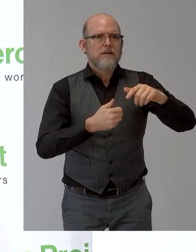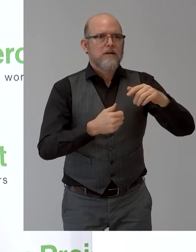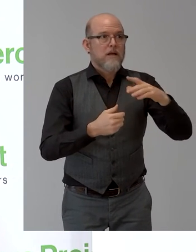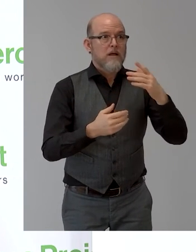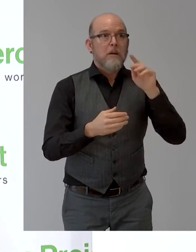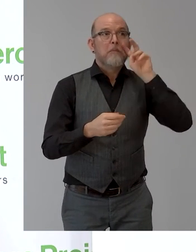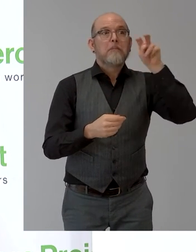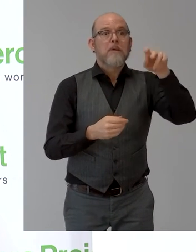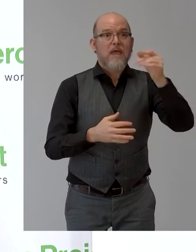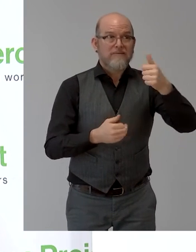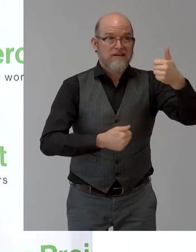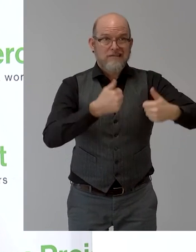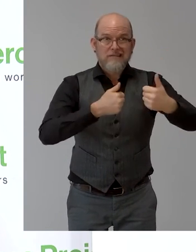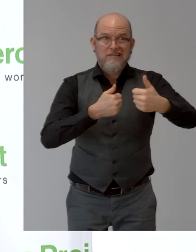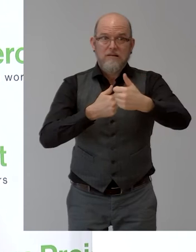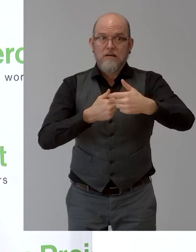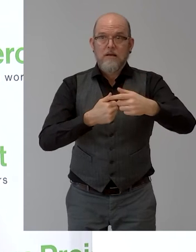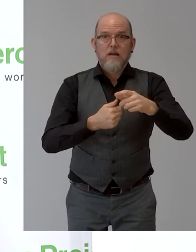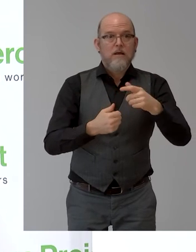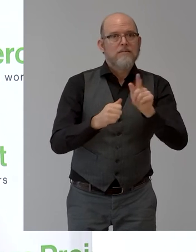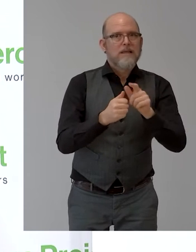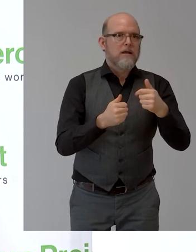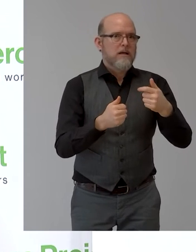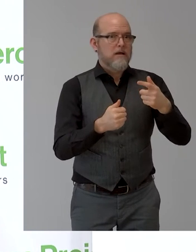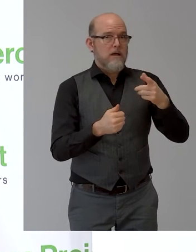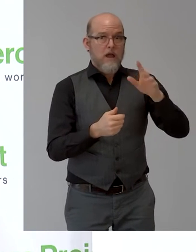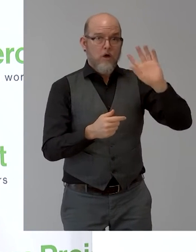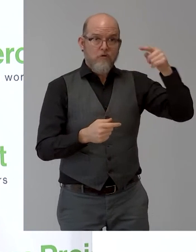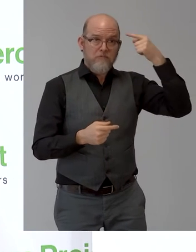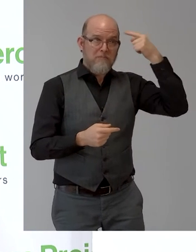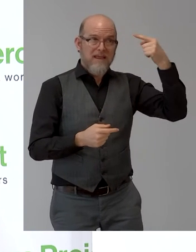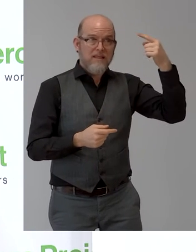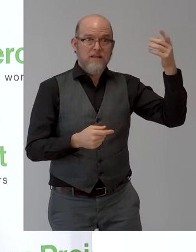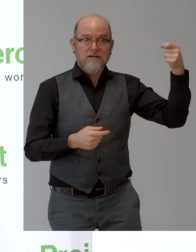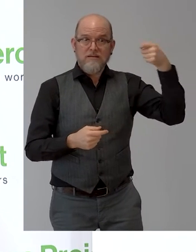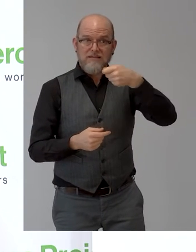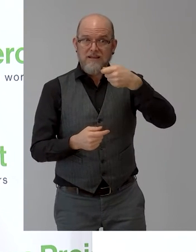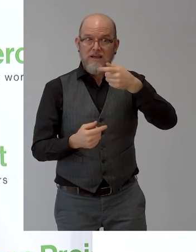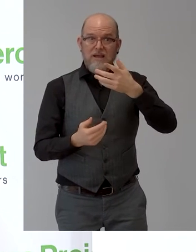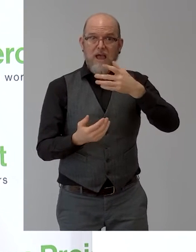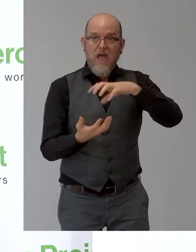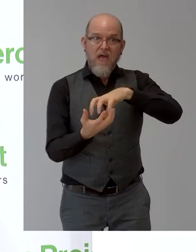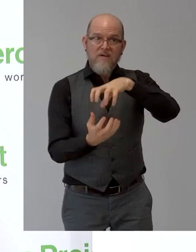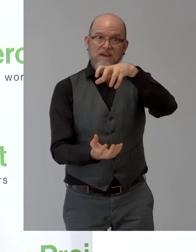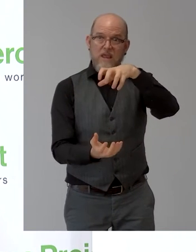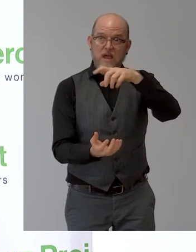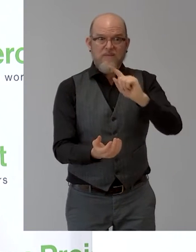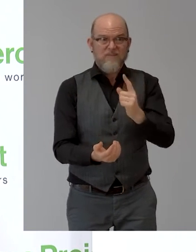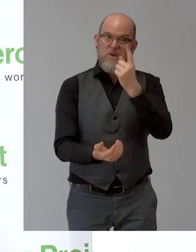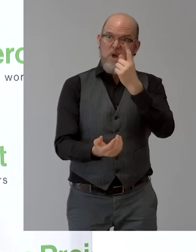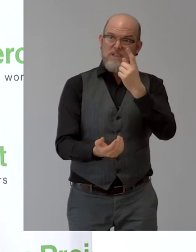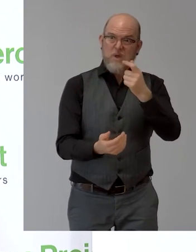they the first ones to use such a particular technology? And the second